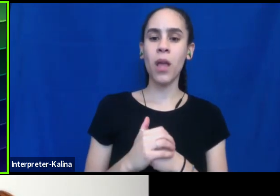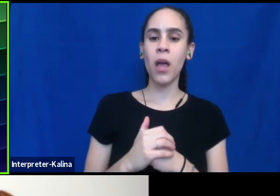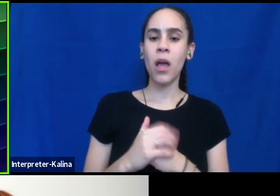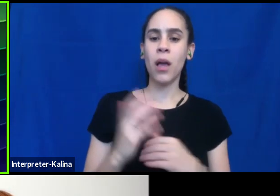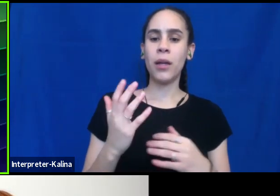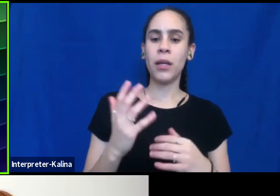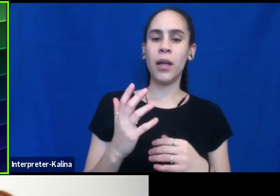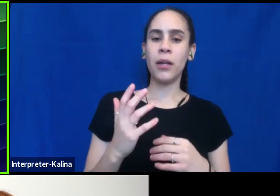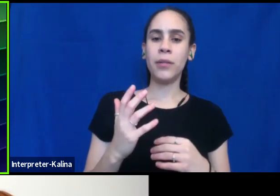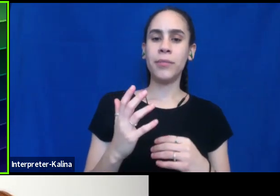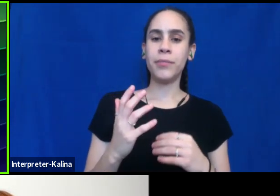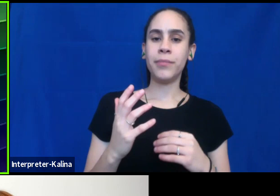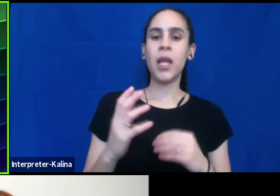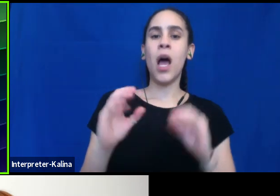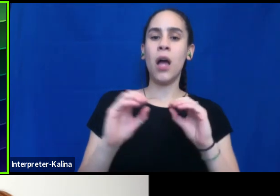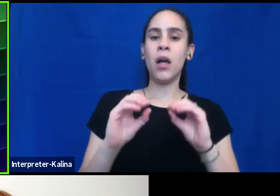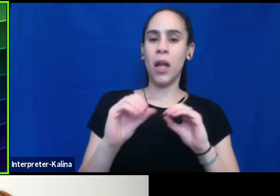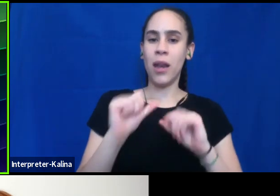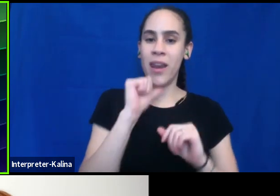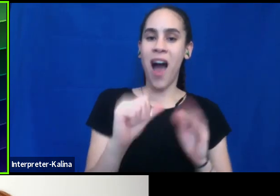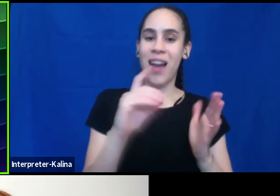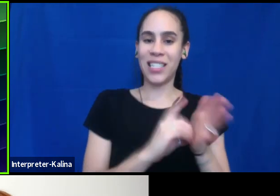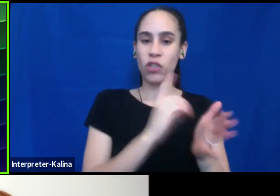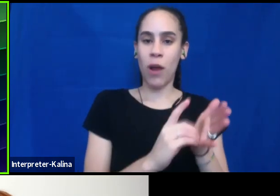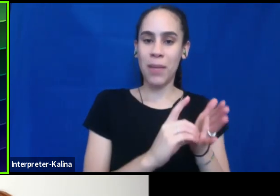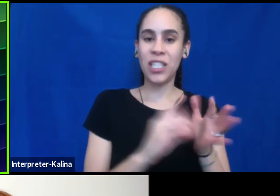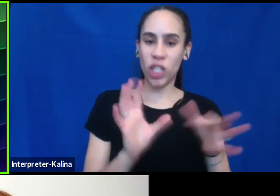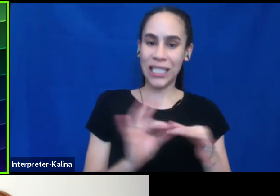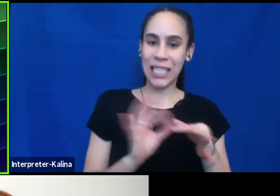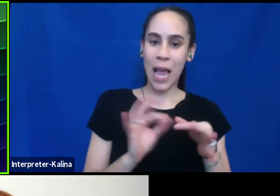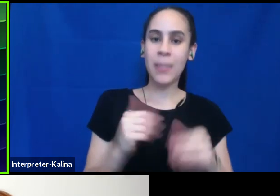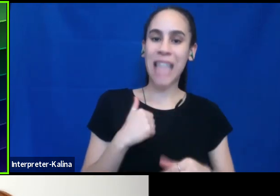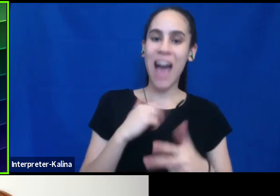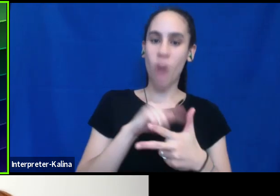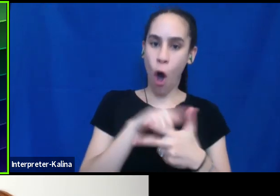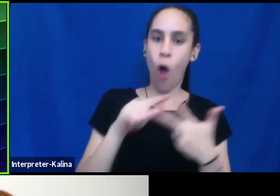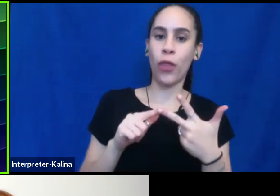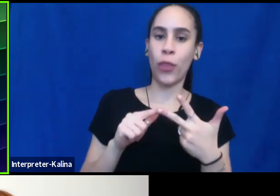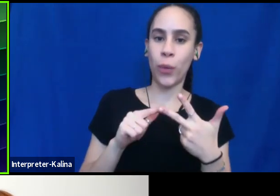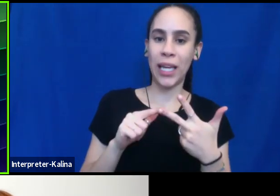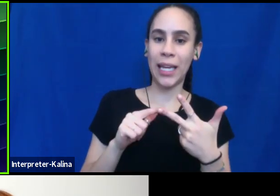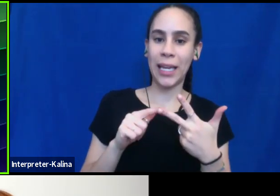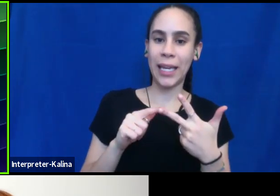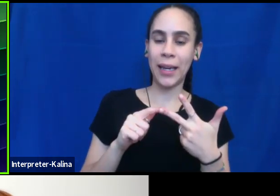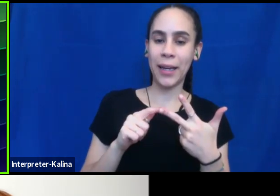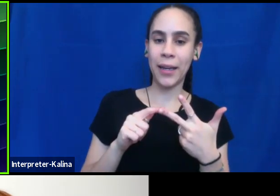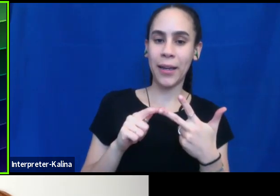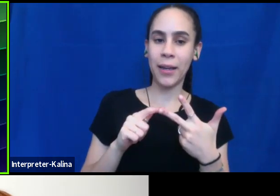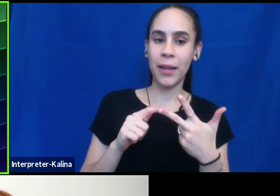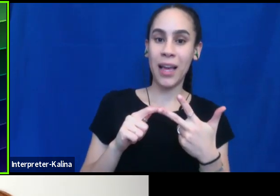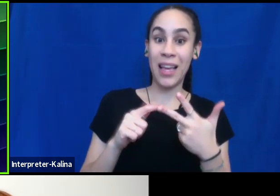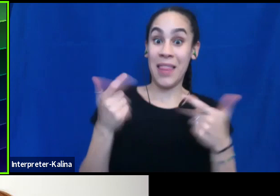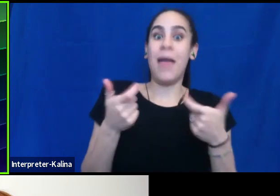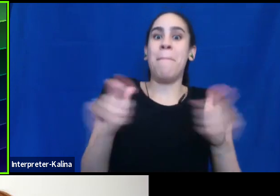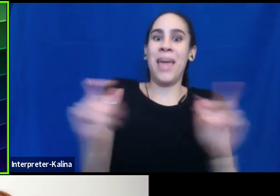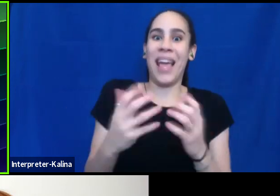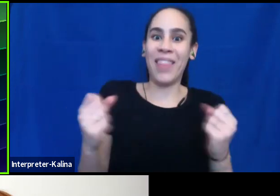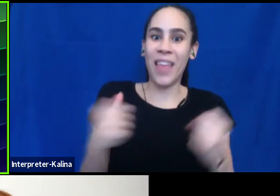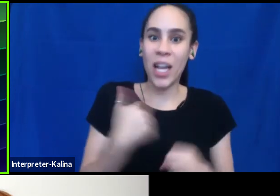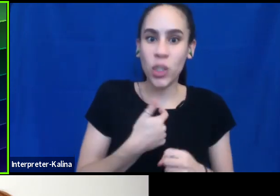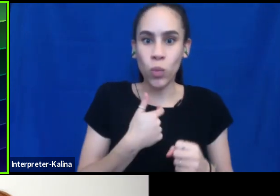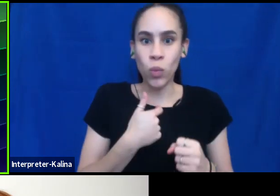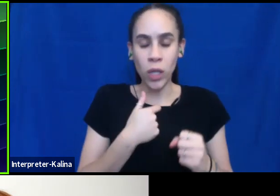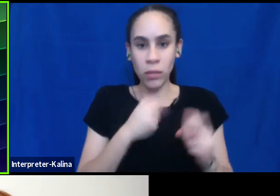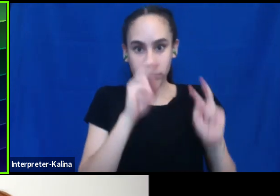non-discrimination statements that have all three of those, um, the, the big things we're looking for, which is sexual